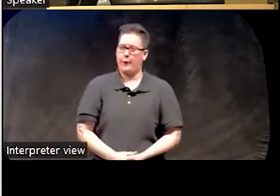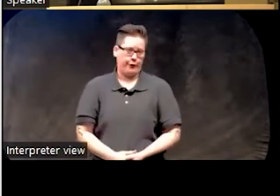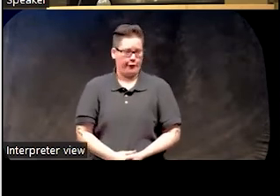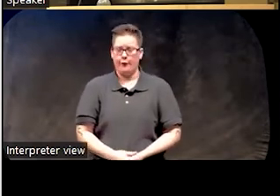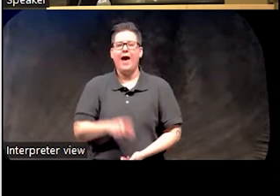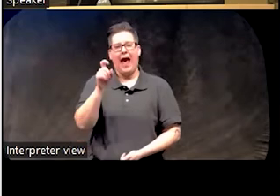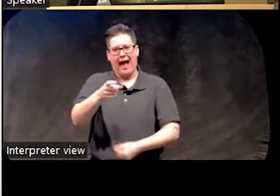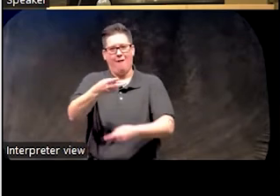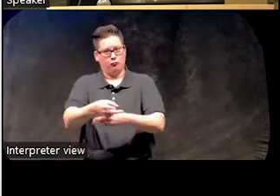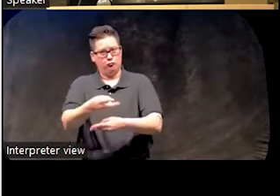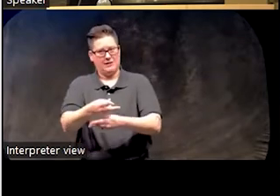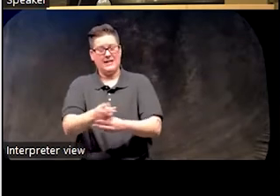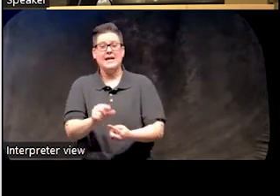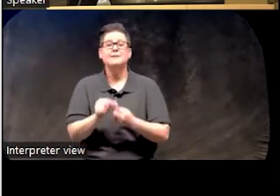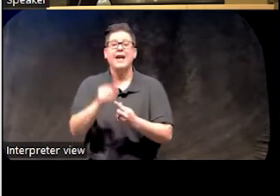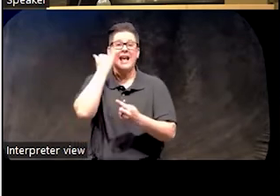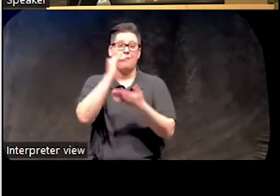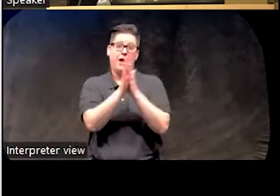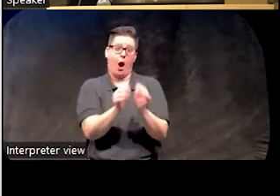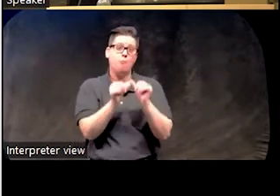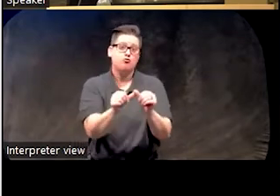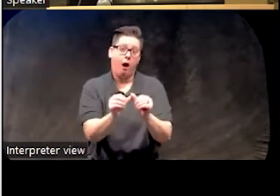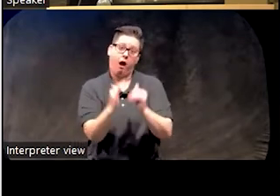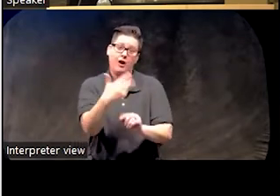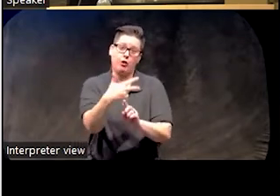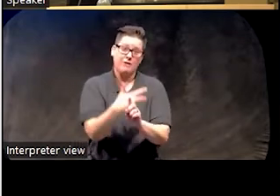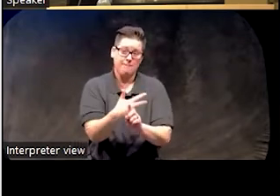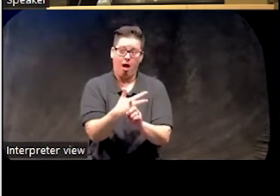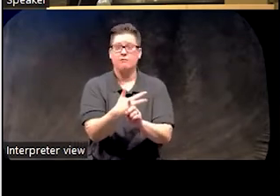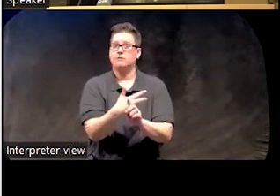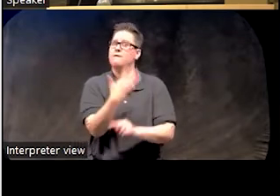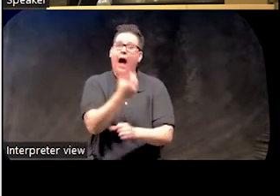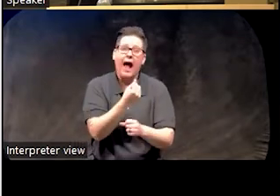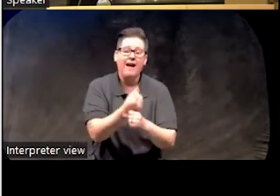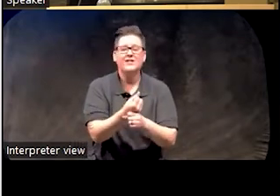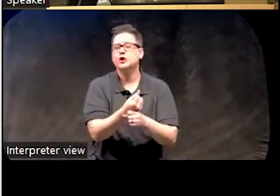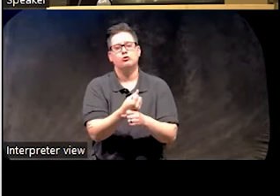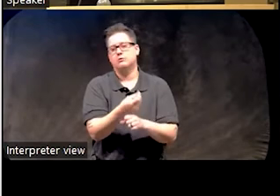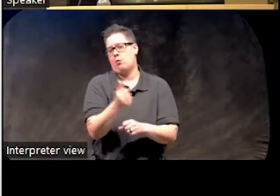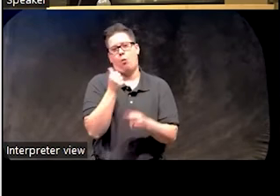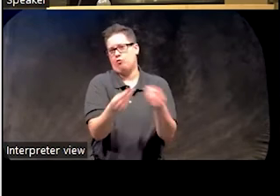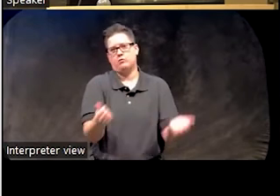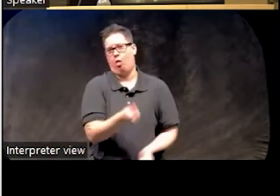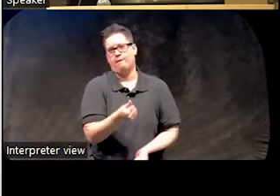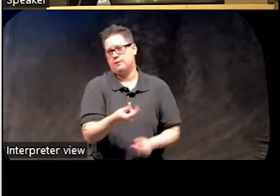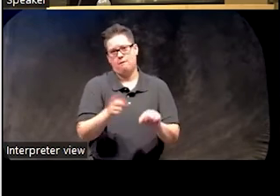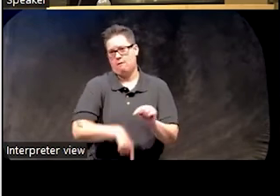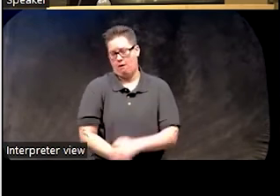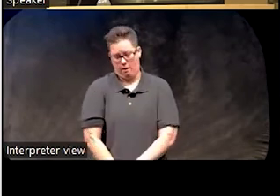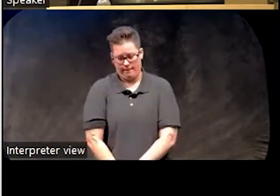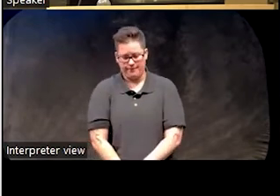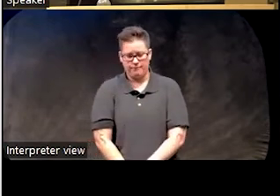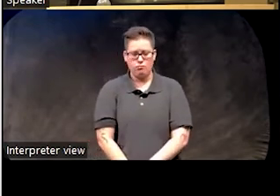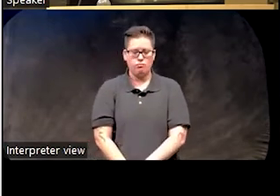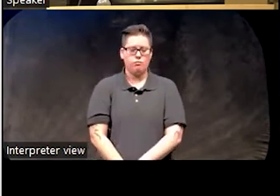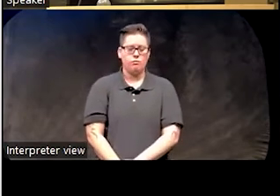-resolve, particularly once it's become chronic three months or longer, certainly five years or longer. It's not going to self-resolve. It is,